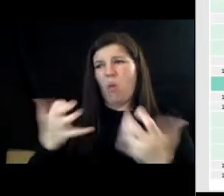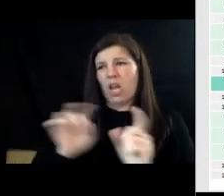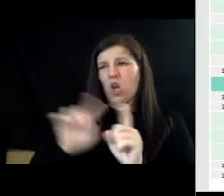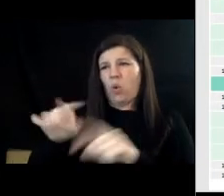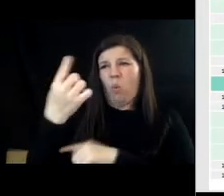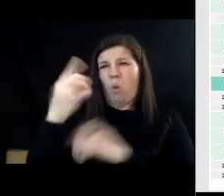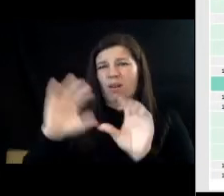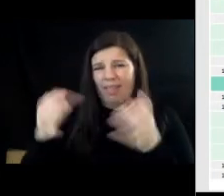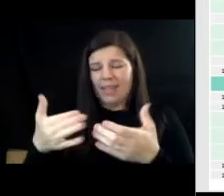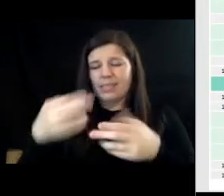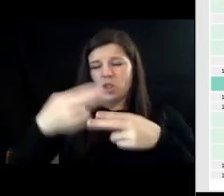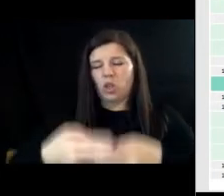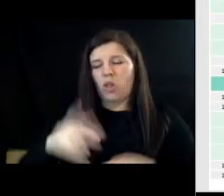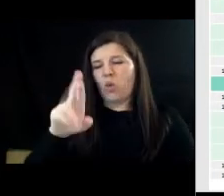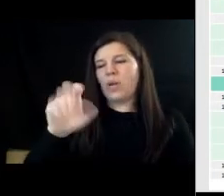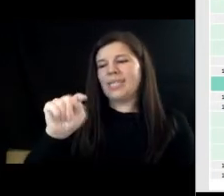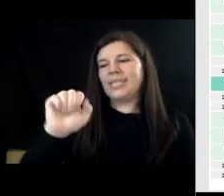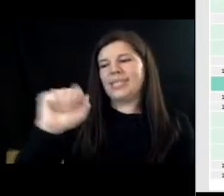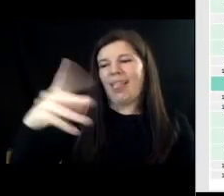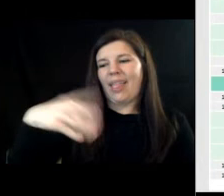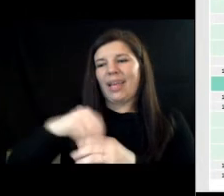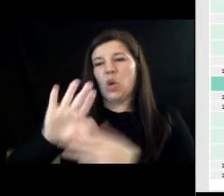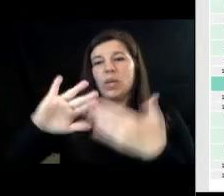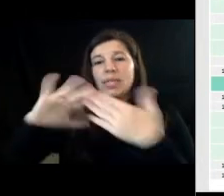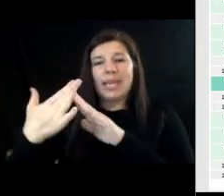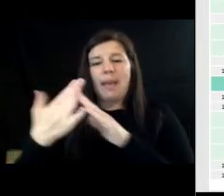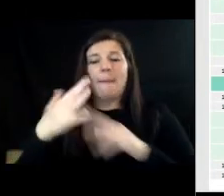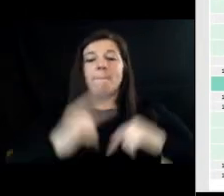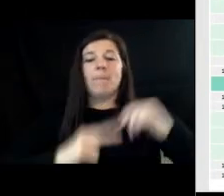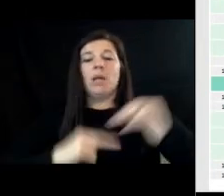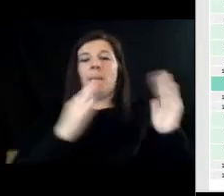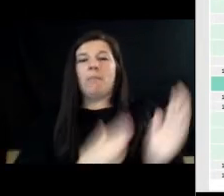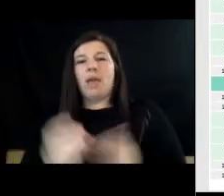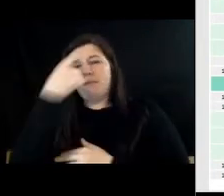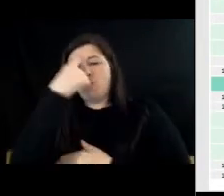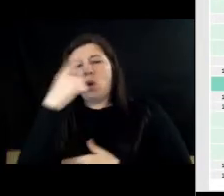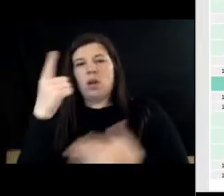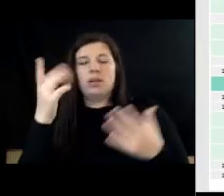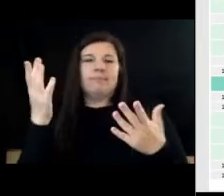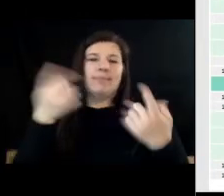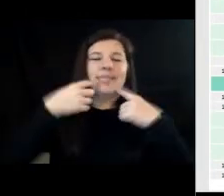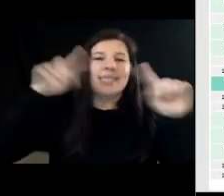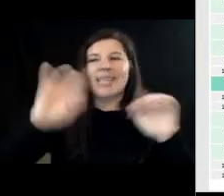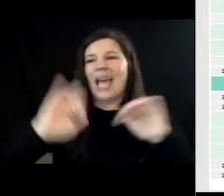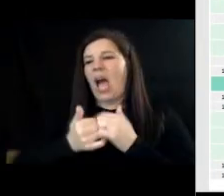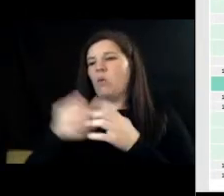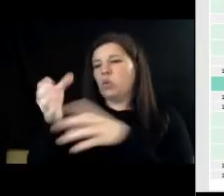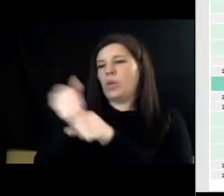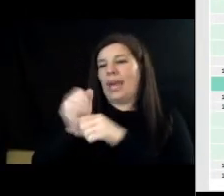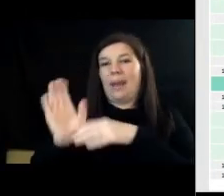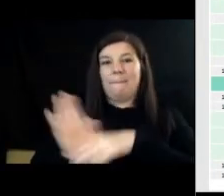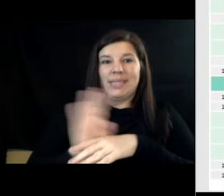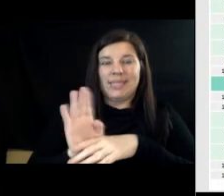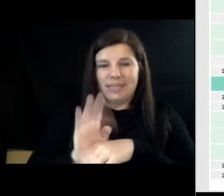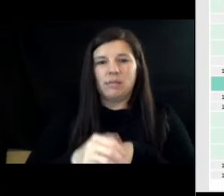class is called retail in your city build a plan for success it's focused on how to attract and retain businesses with a focus on retail